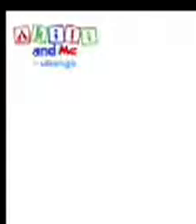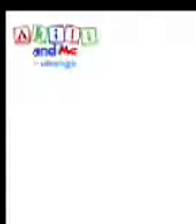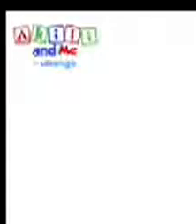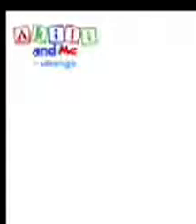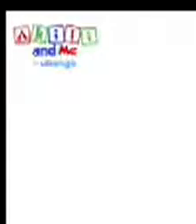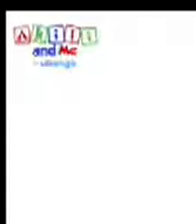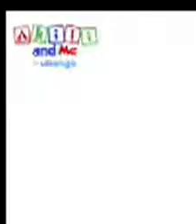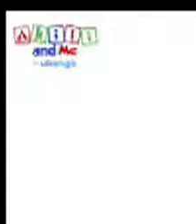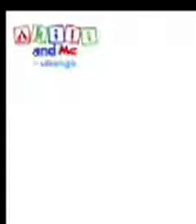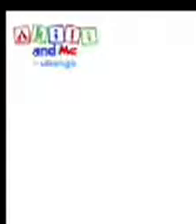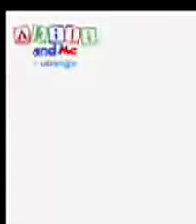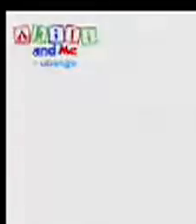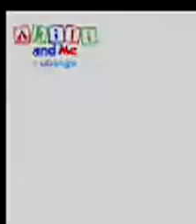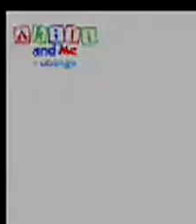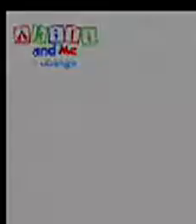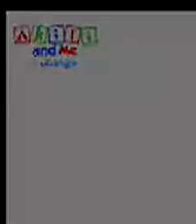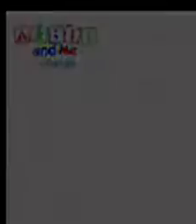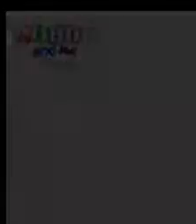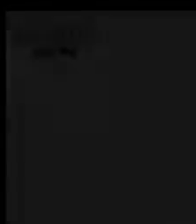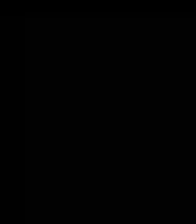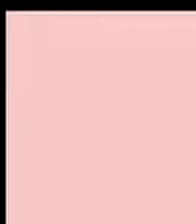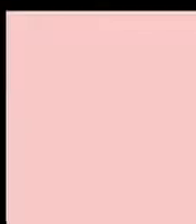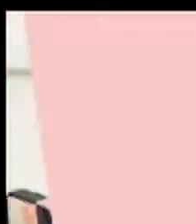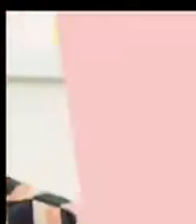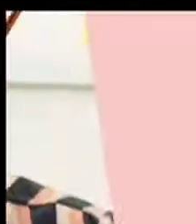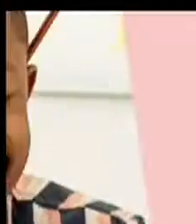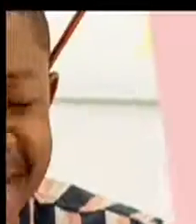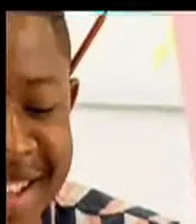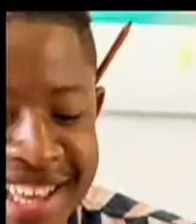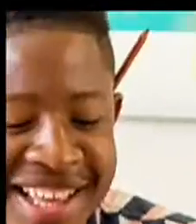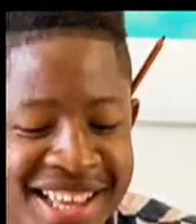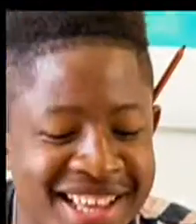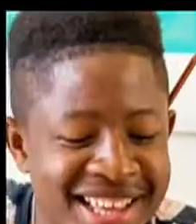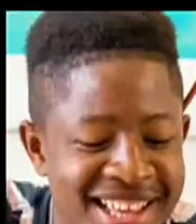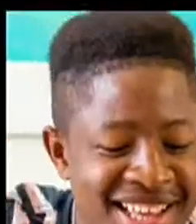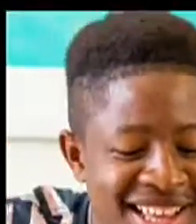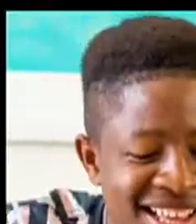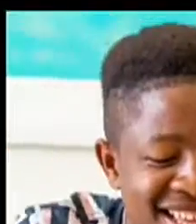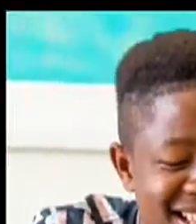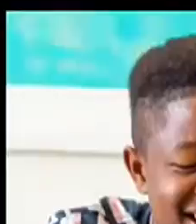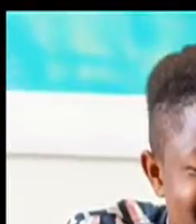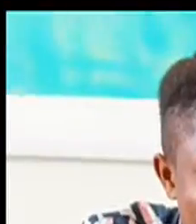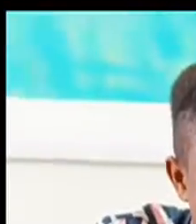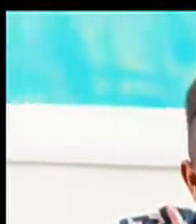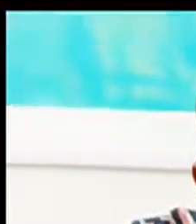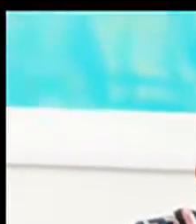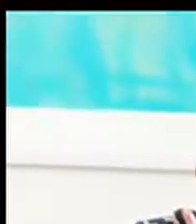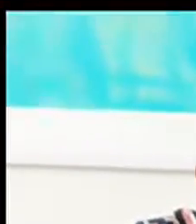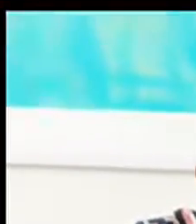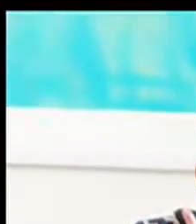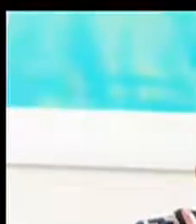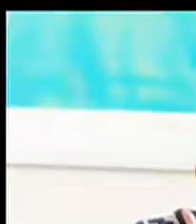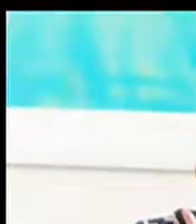Cuid't you. It's very Wag to other. See to bye. Bye Bye